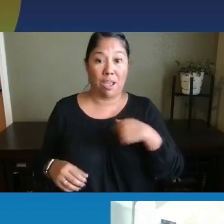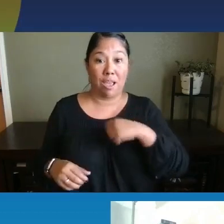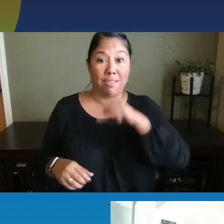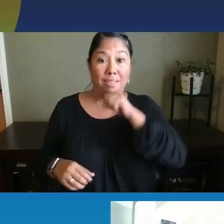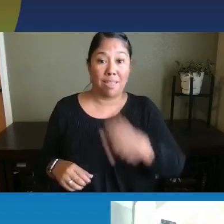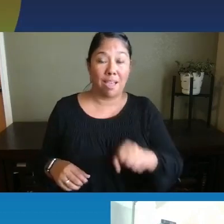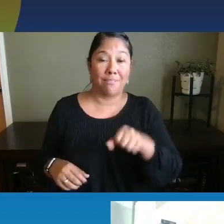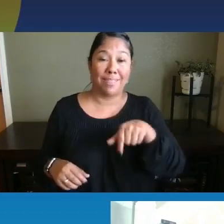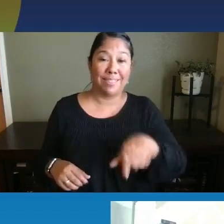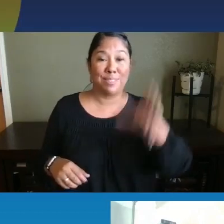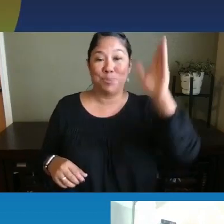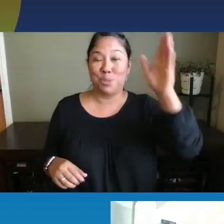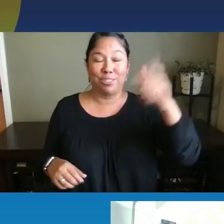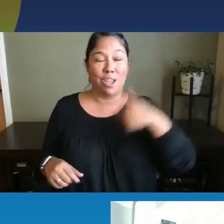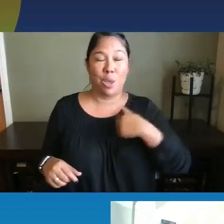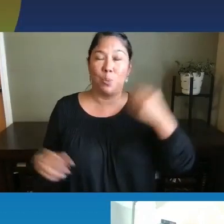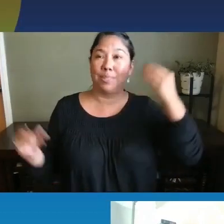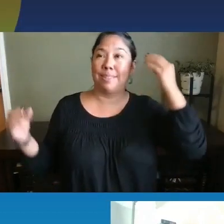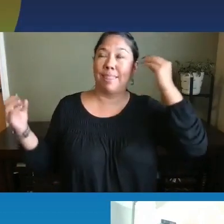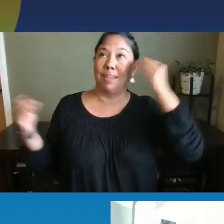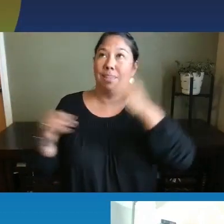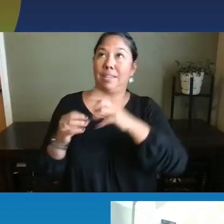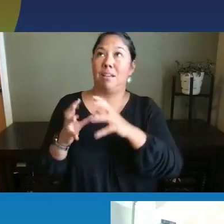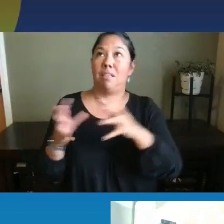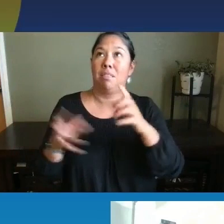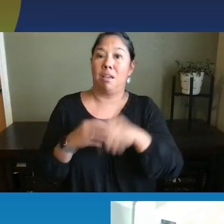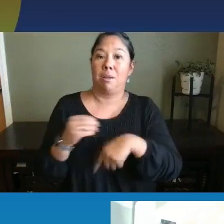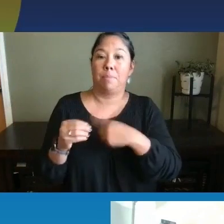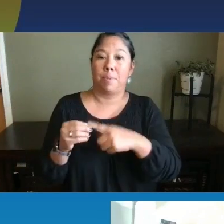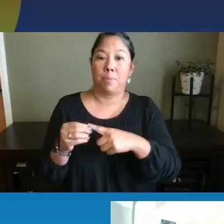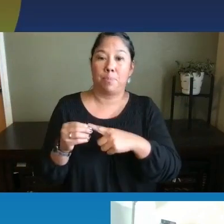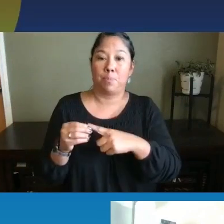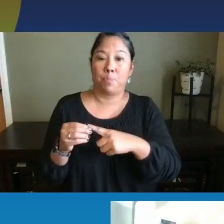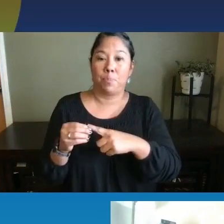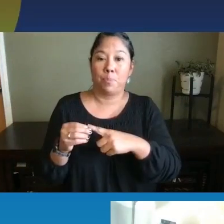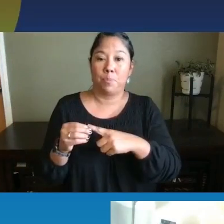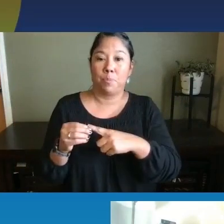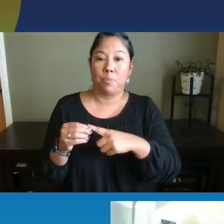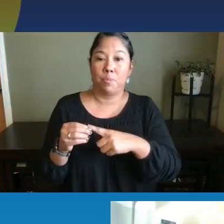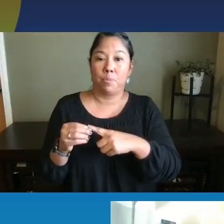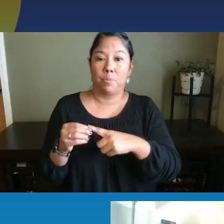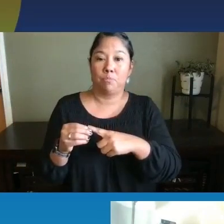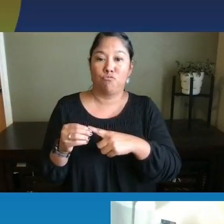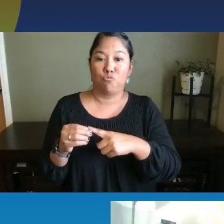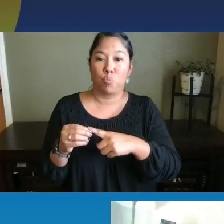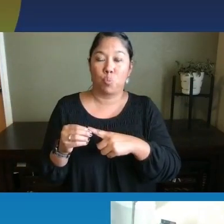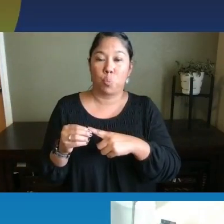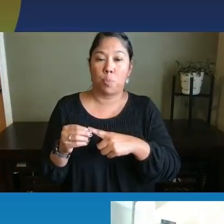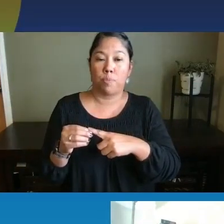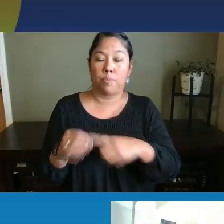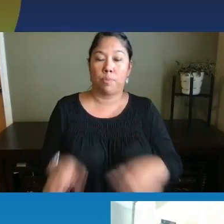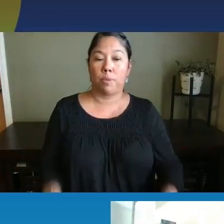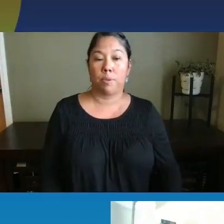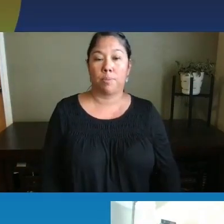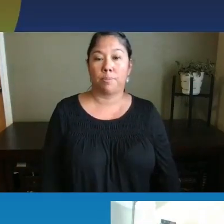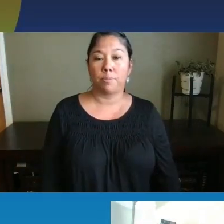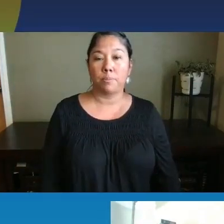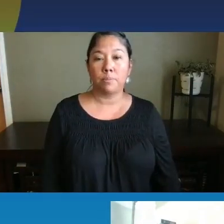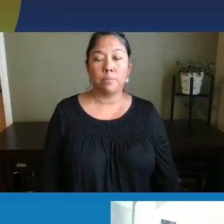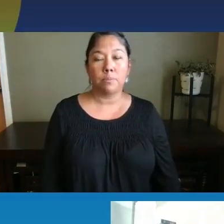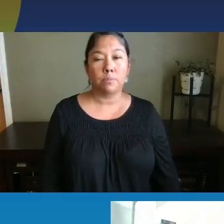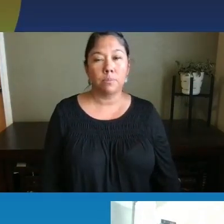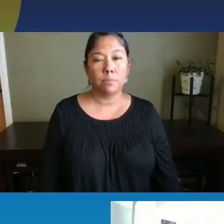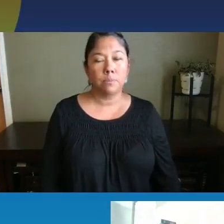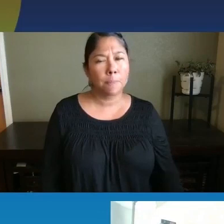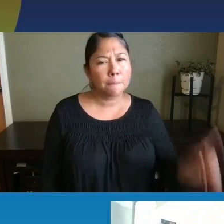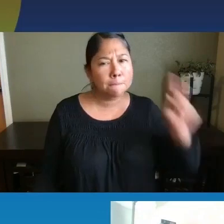presentation. And I was thinking a lot about while, um, while you were talking, uh, you hear a